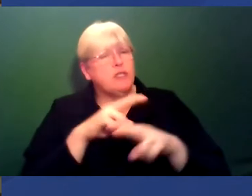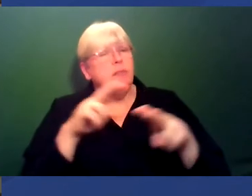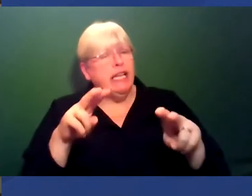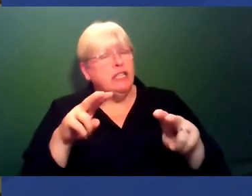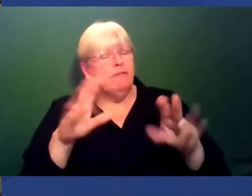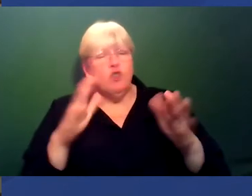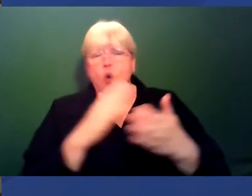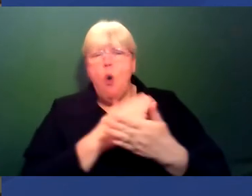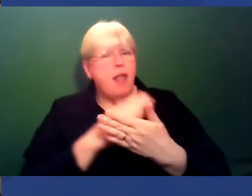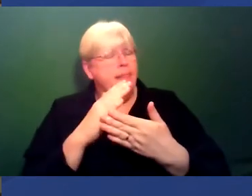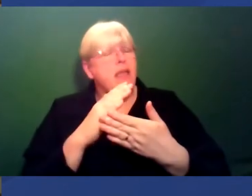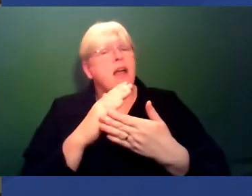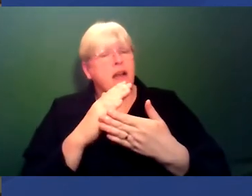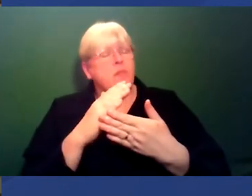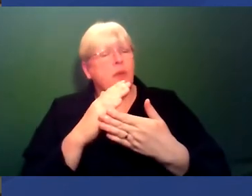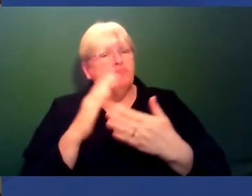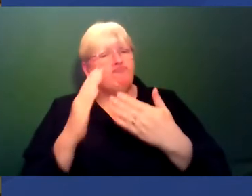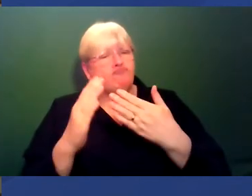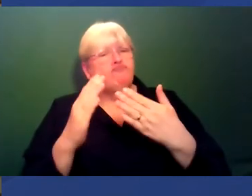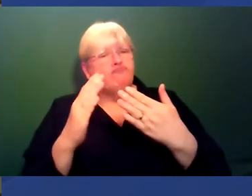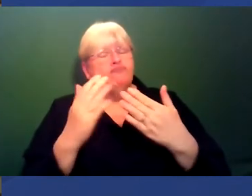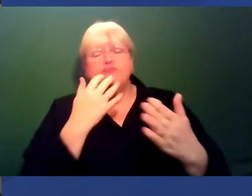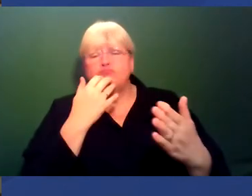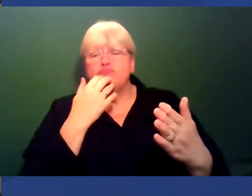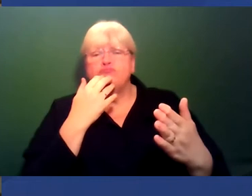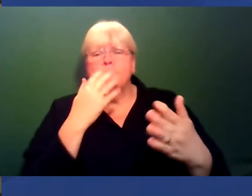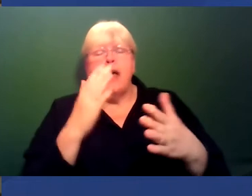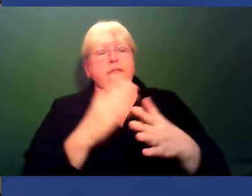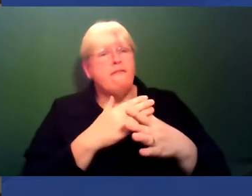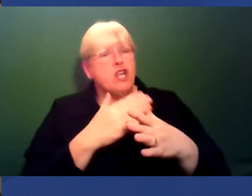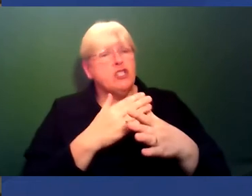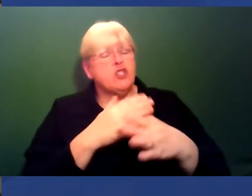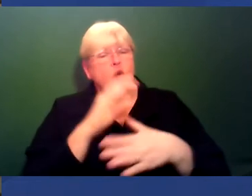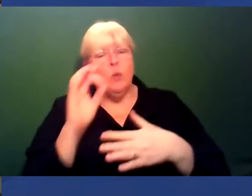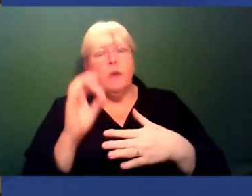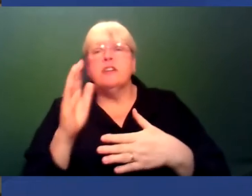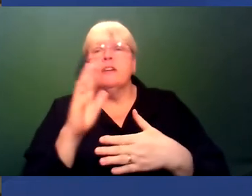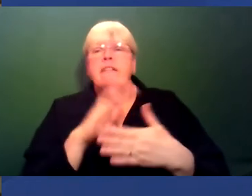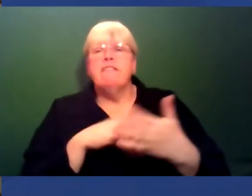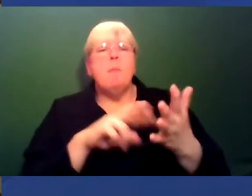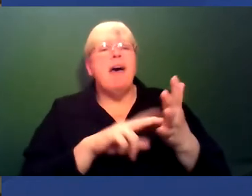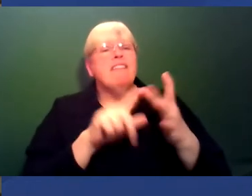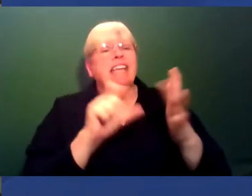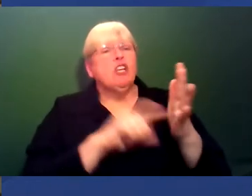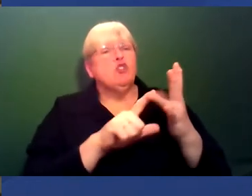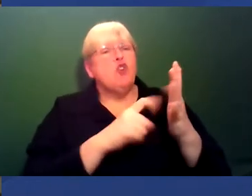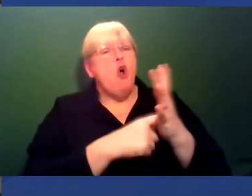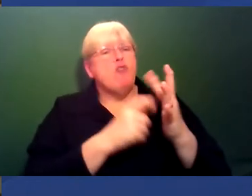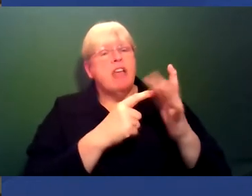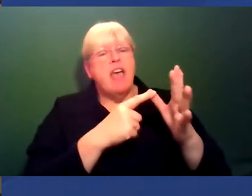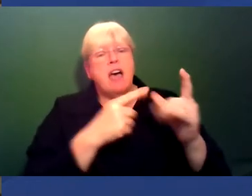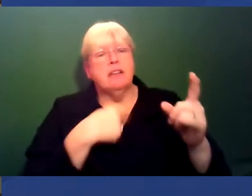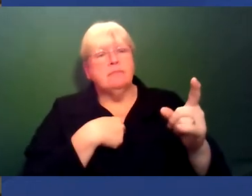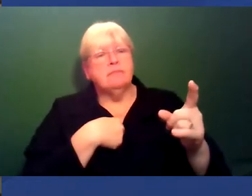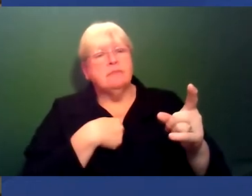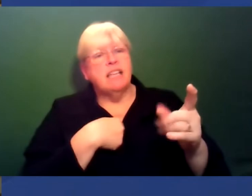thread through them all, but bear with us. So the first question is from Victoria. What gets you up in the